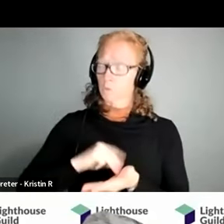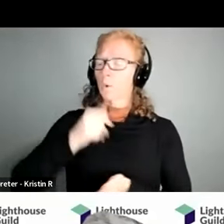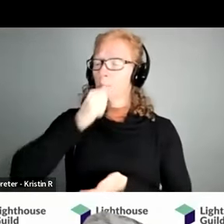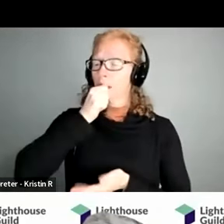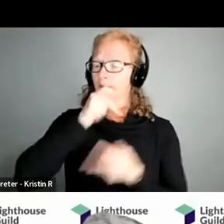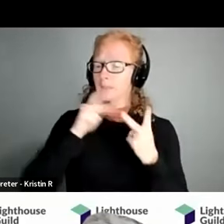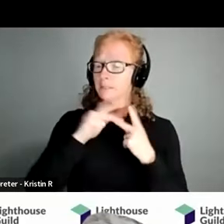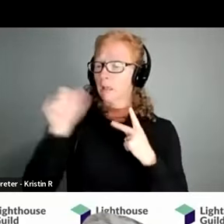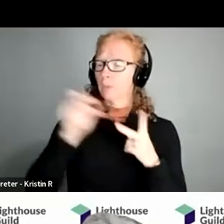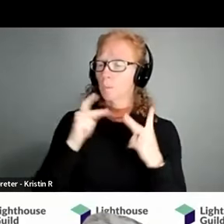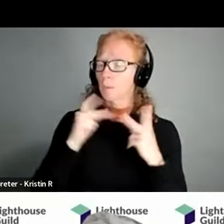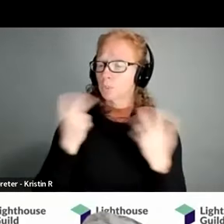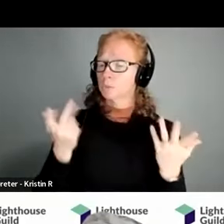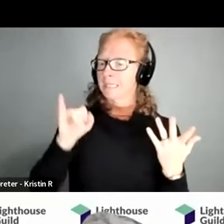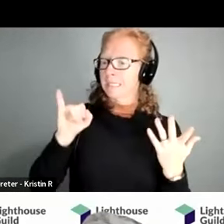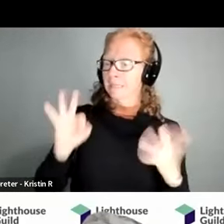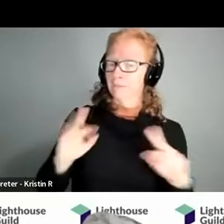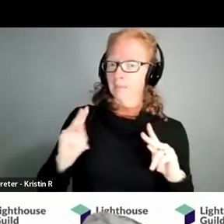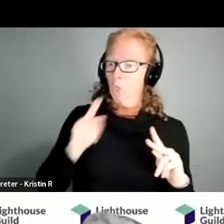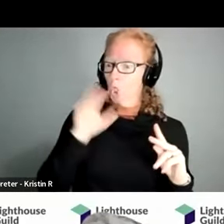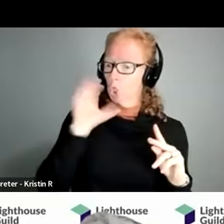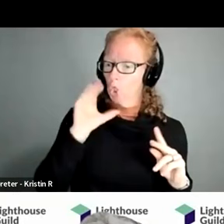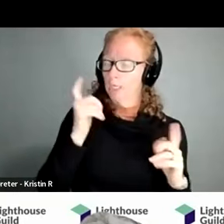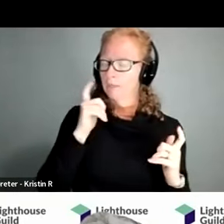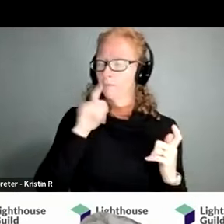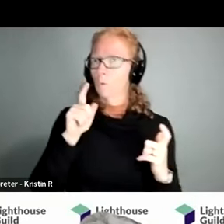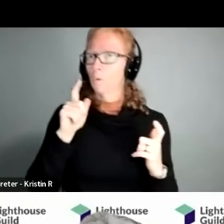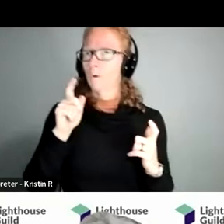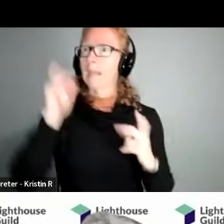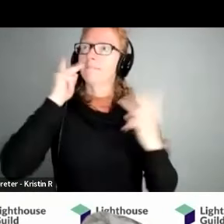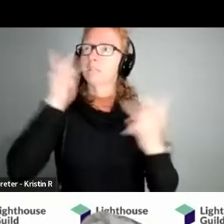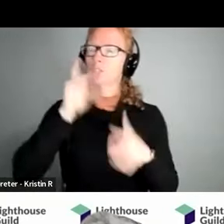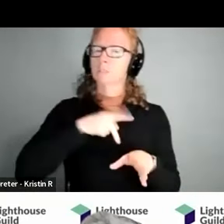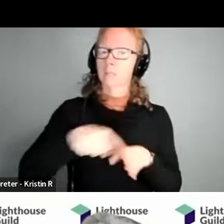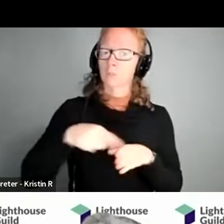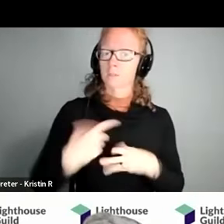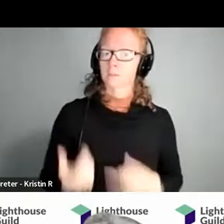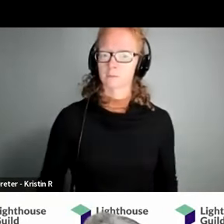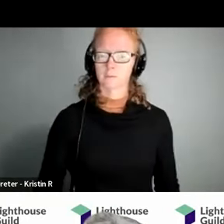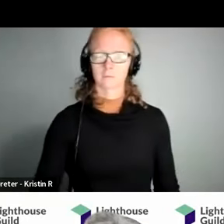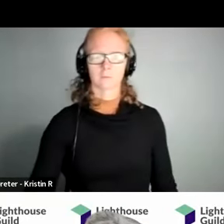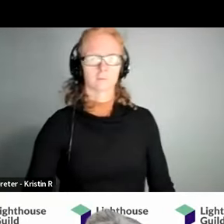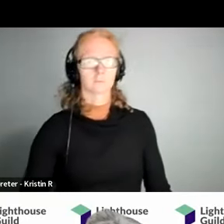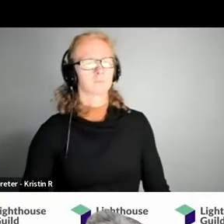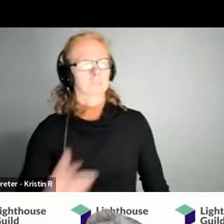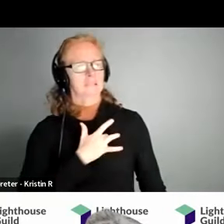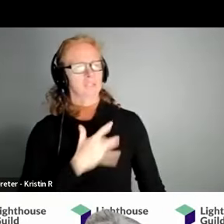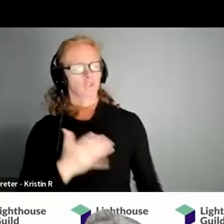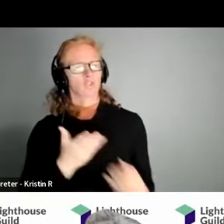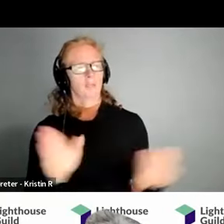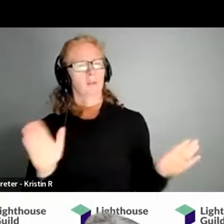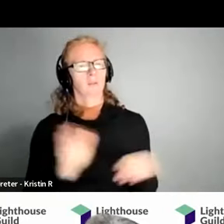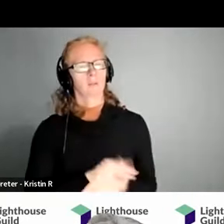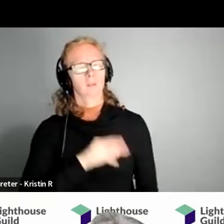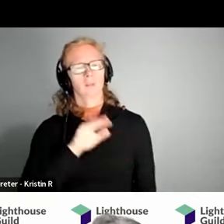locations that if people are looking for a vision specialist i think generally refer people to the